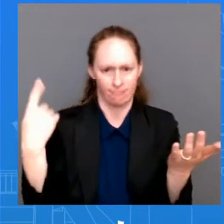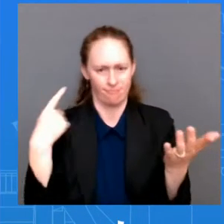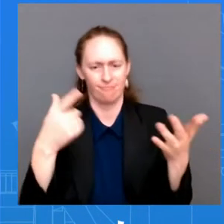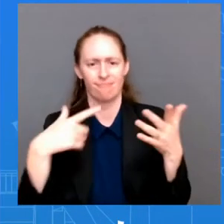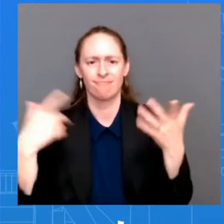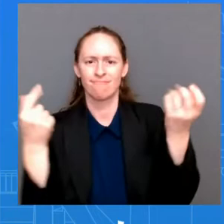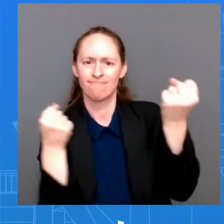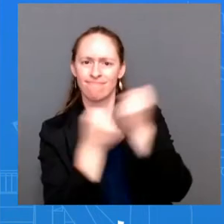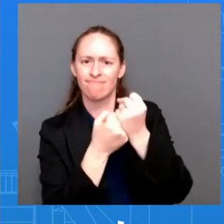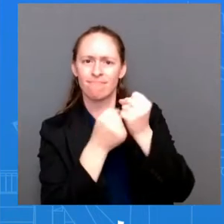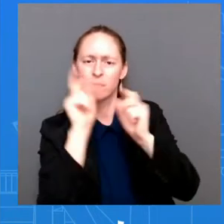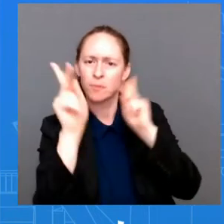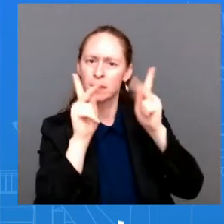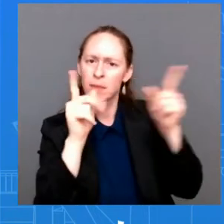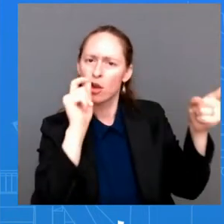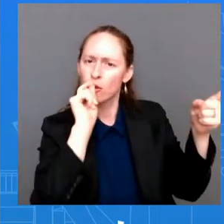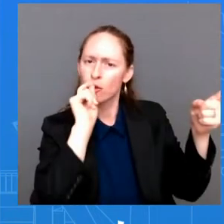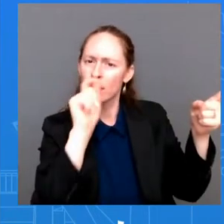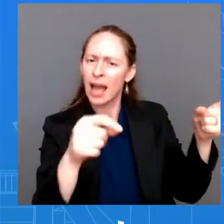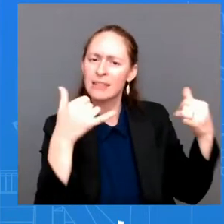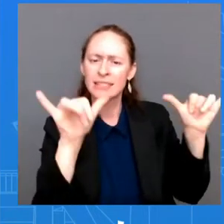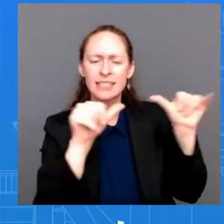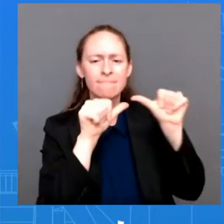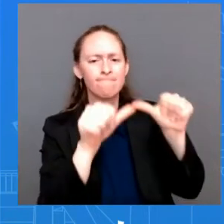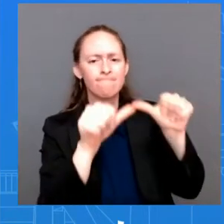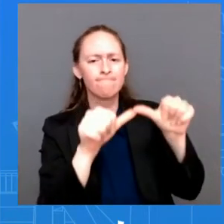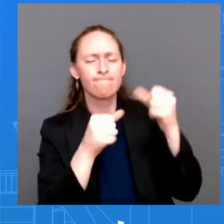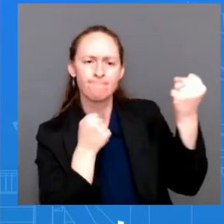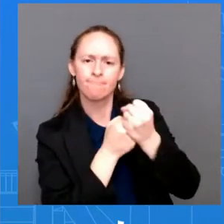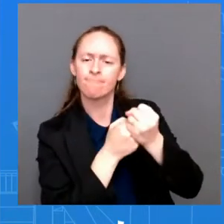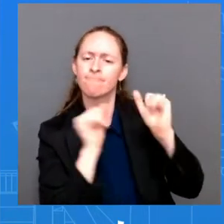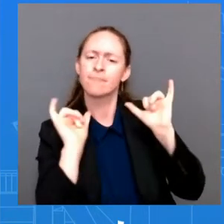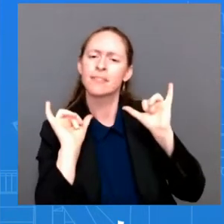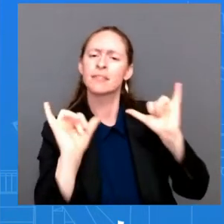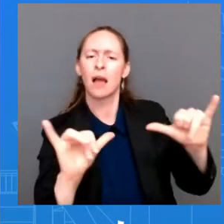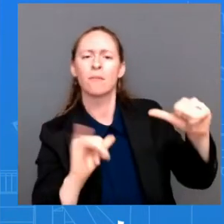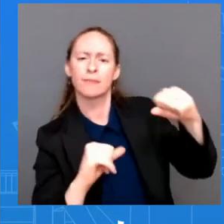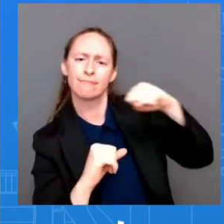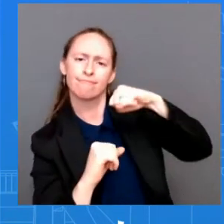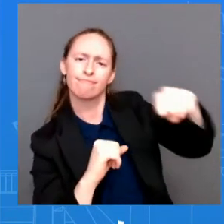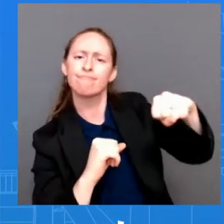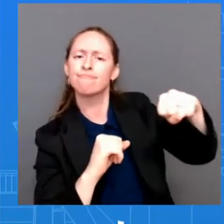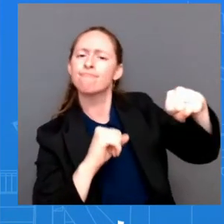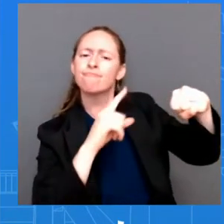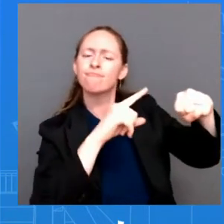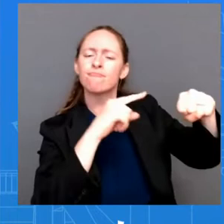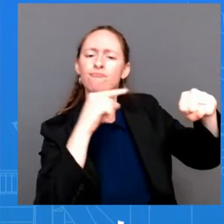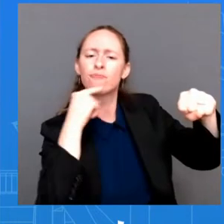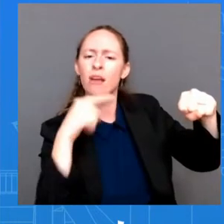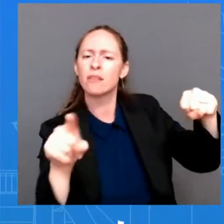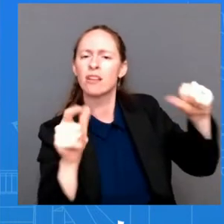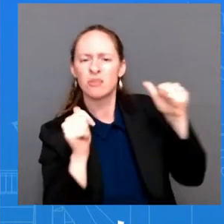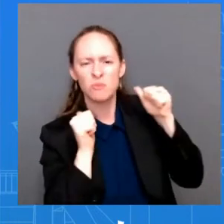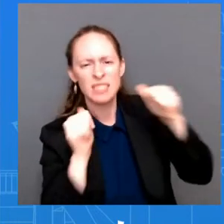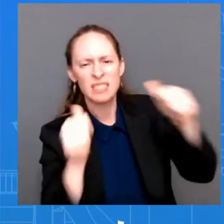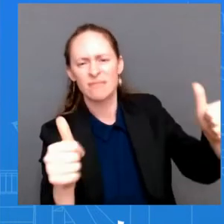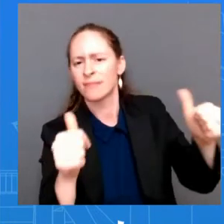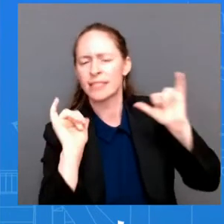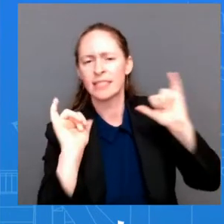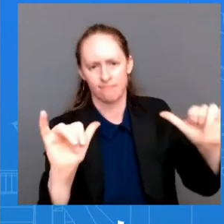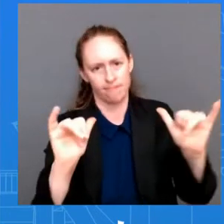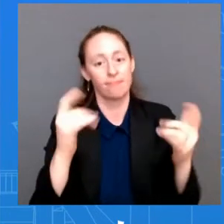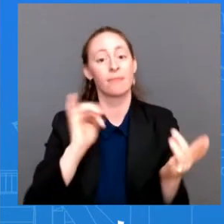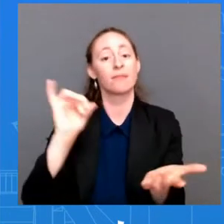aggression and to inform them about a new $550 million security assistance package that the Biden administration will